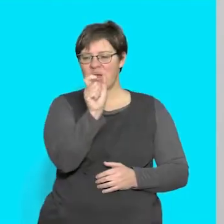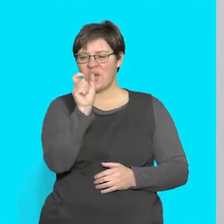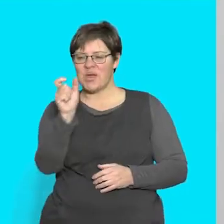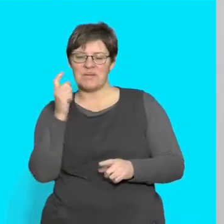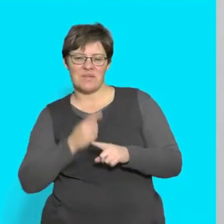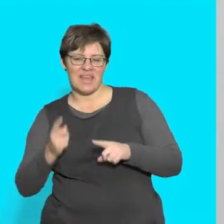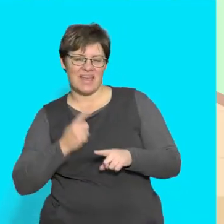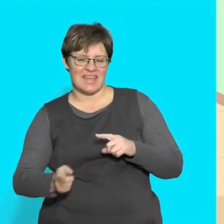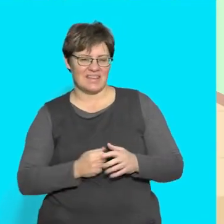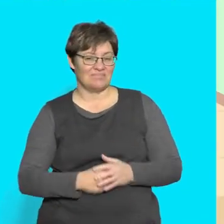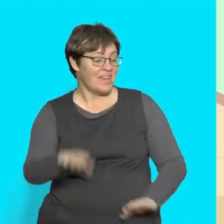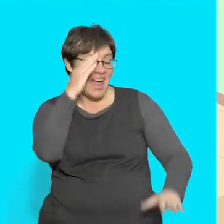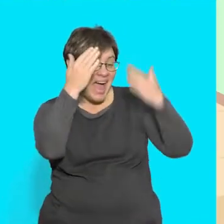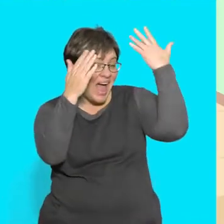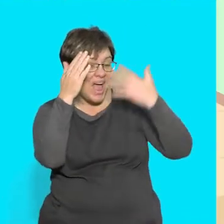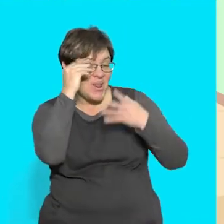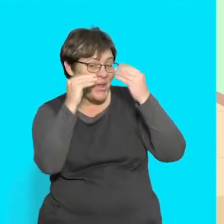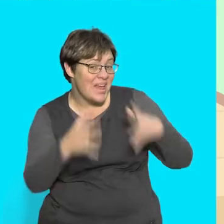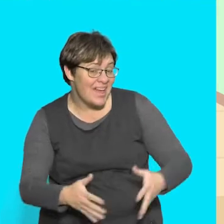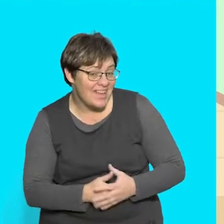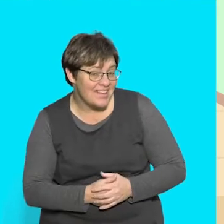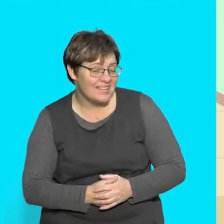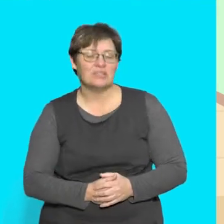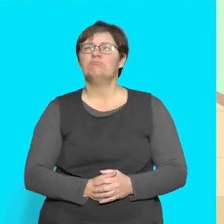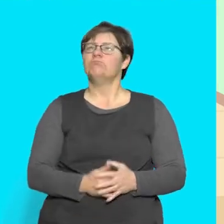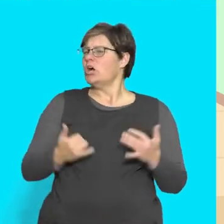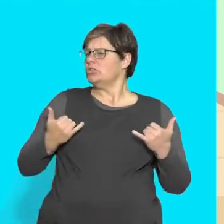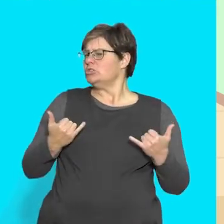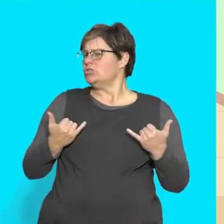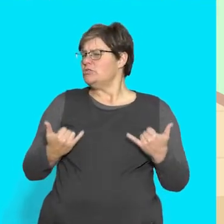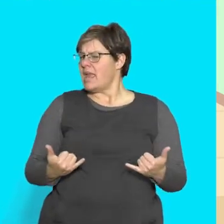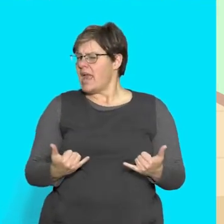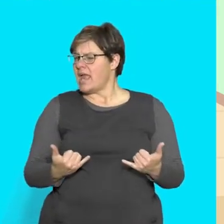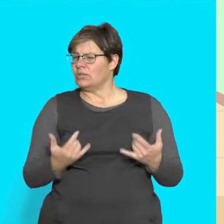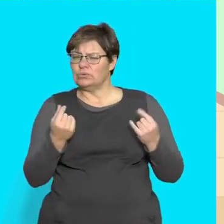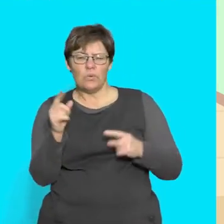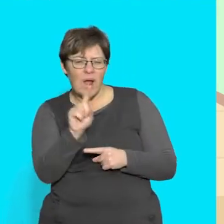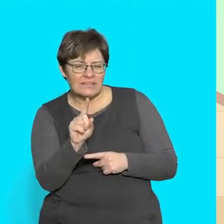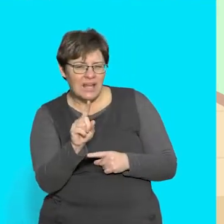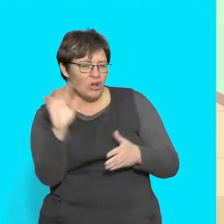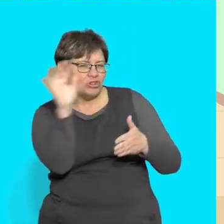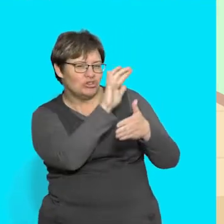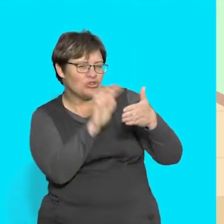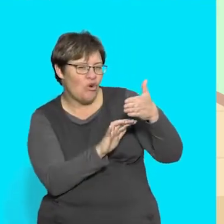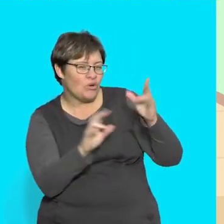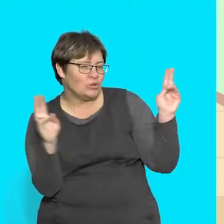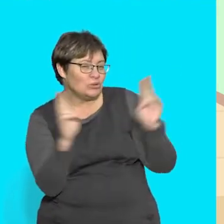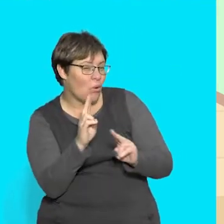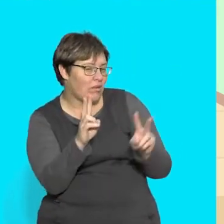Wordplay Hello learners! Today, you are going to listen to a short story